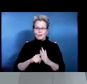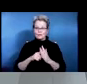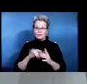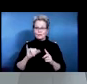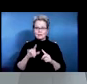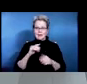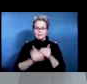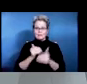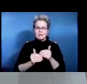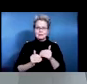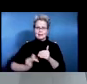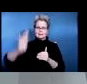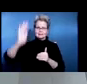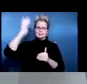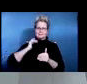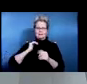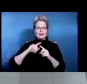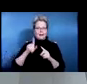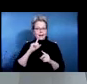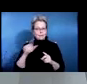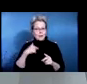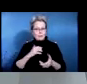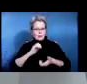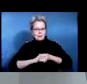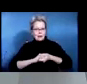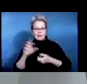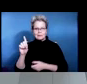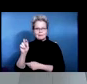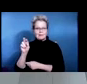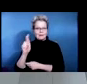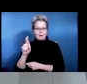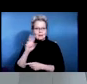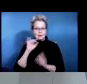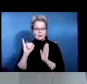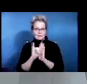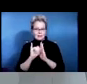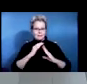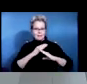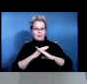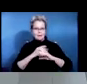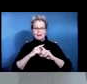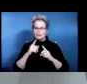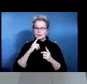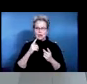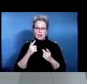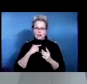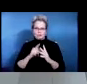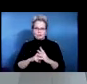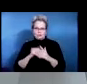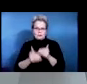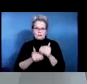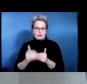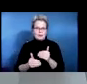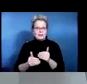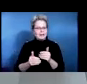information identify barriers and hopefully offer some collaborative recommendations and solutions and planning that we can